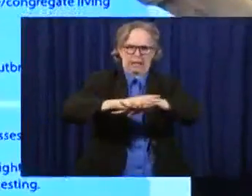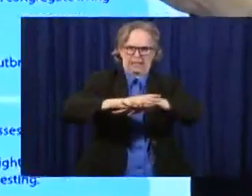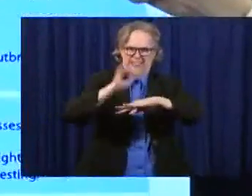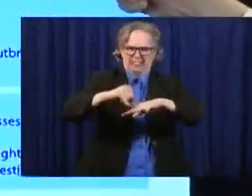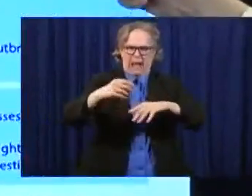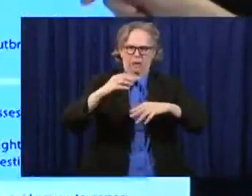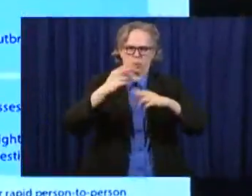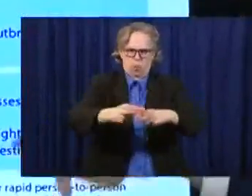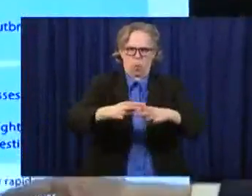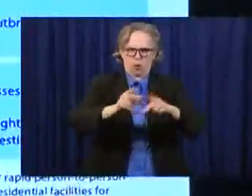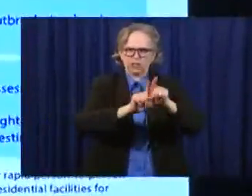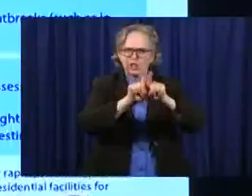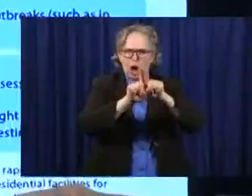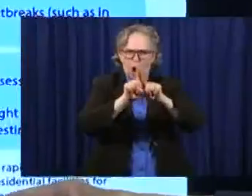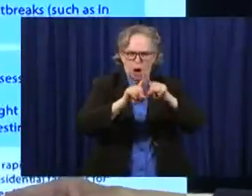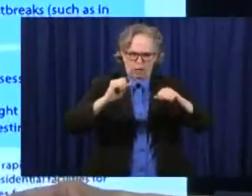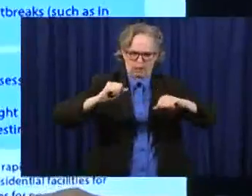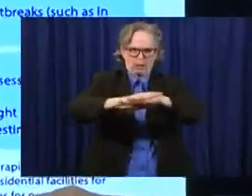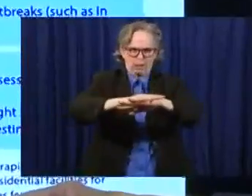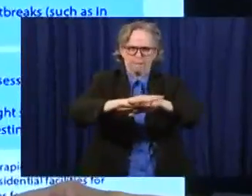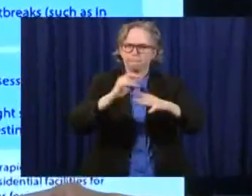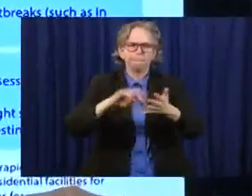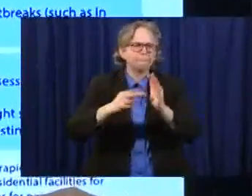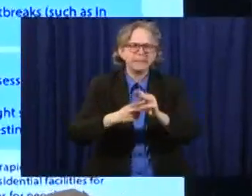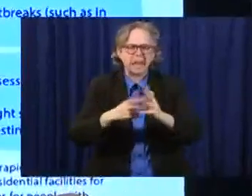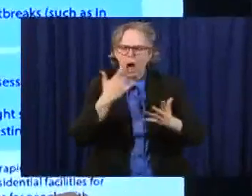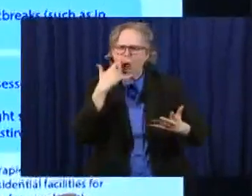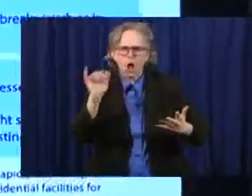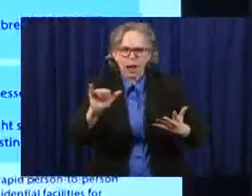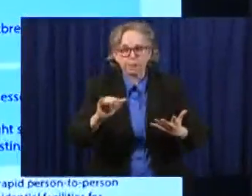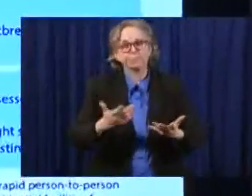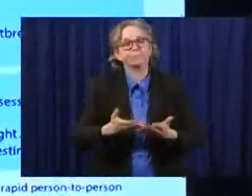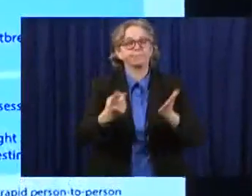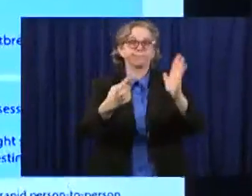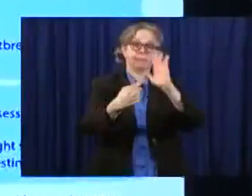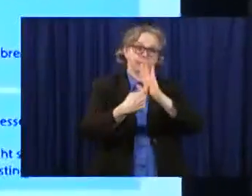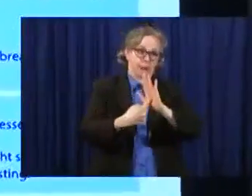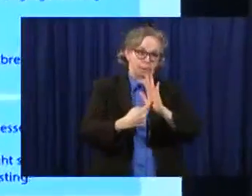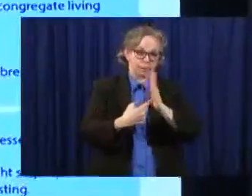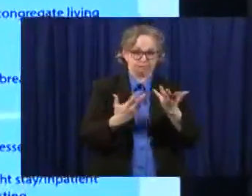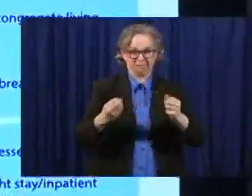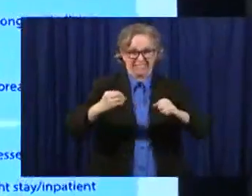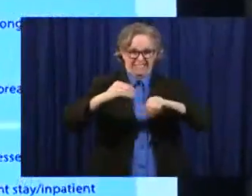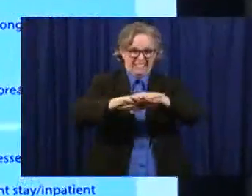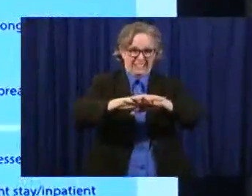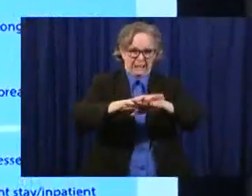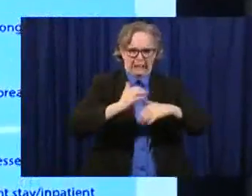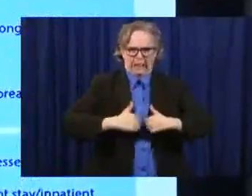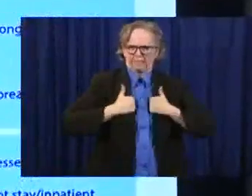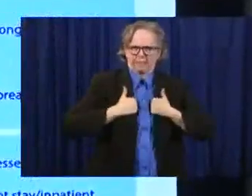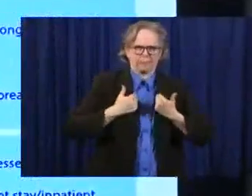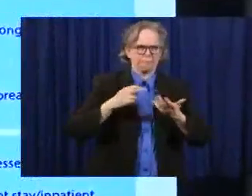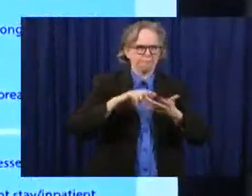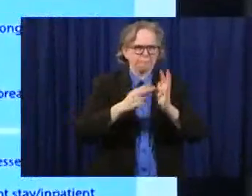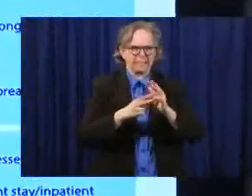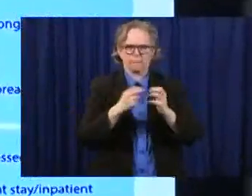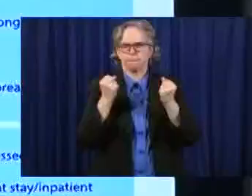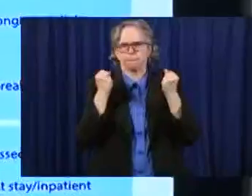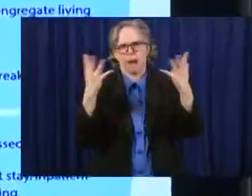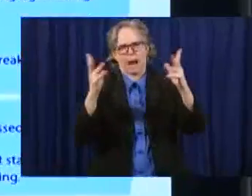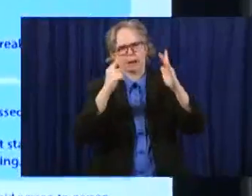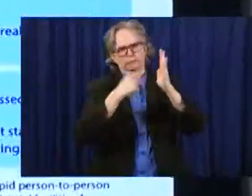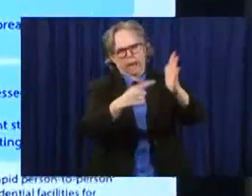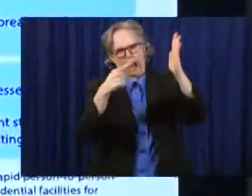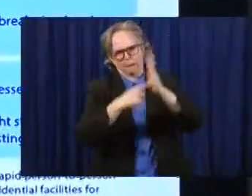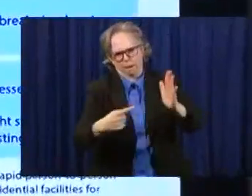that is up here. Because congregate living settings are quite extensive, and we have a lot